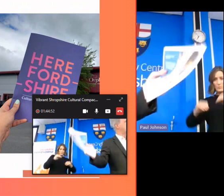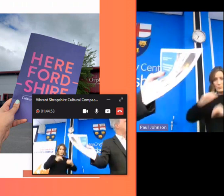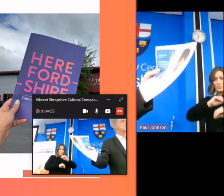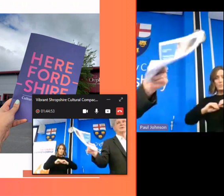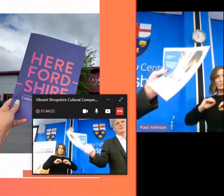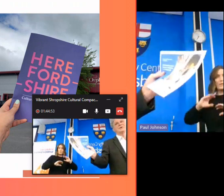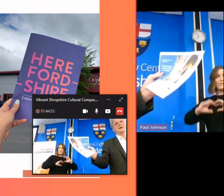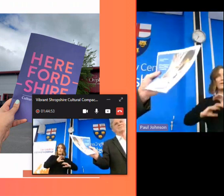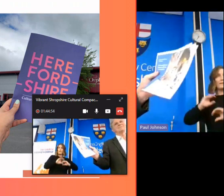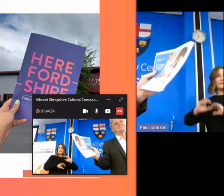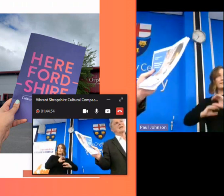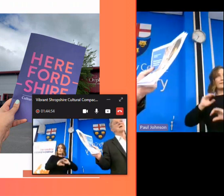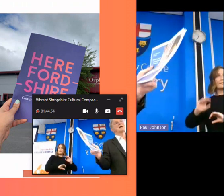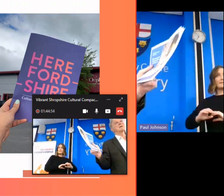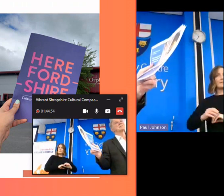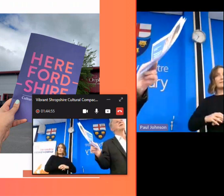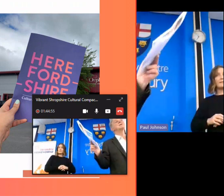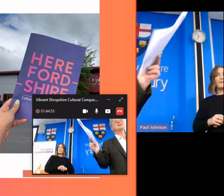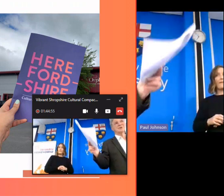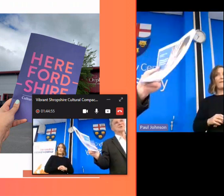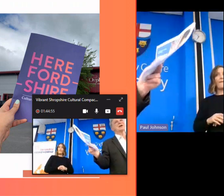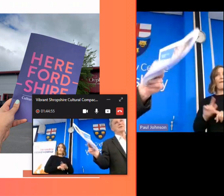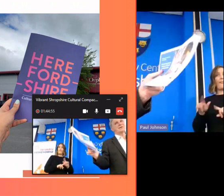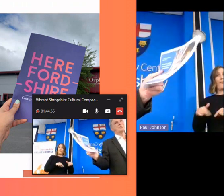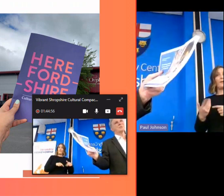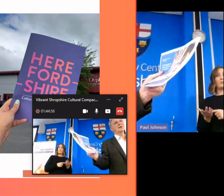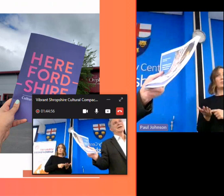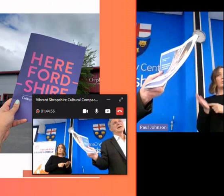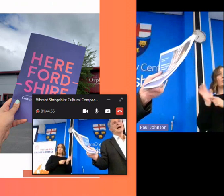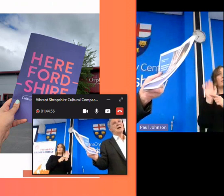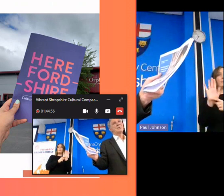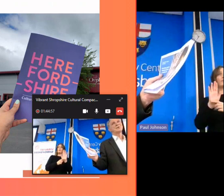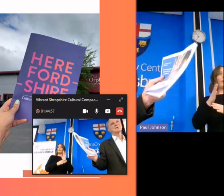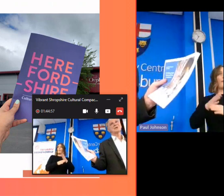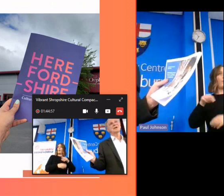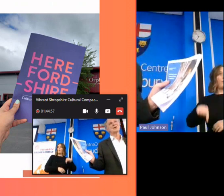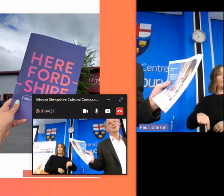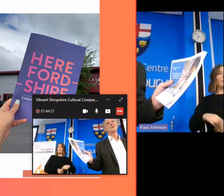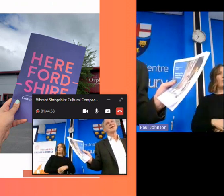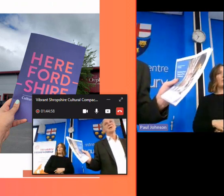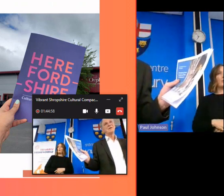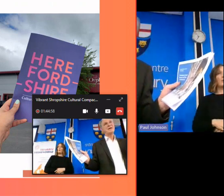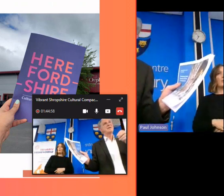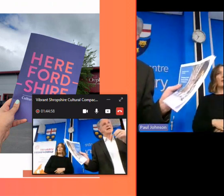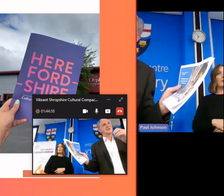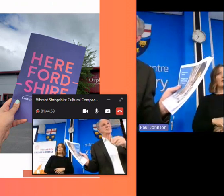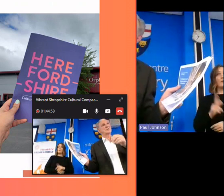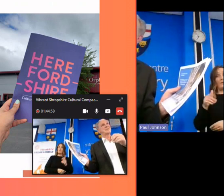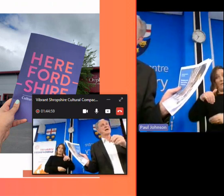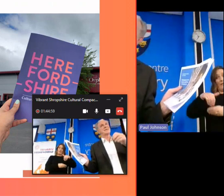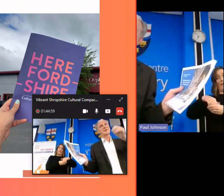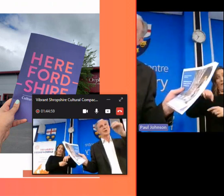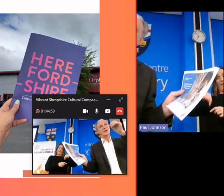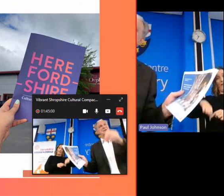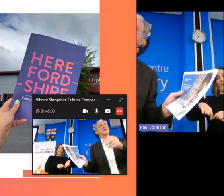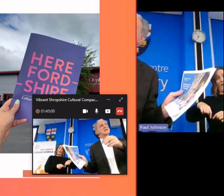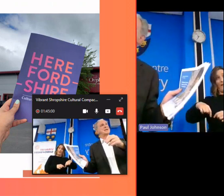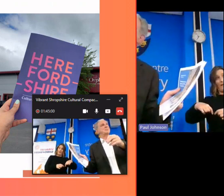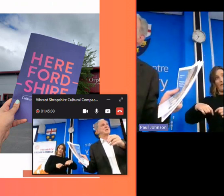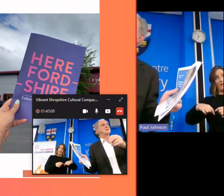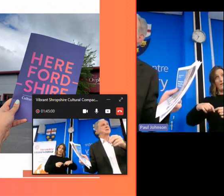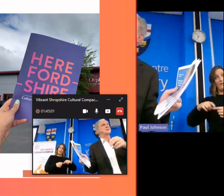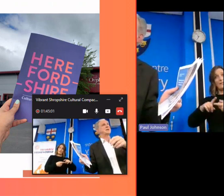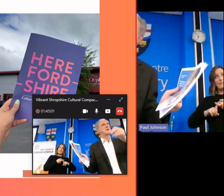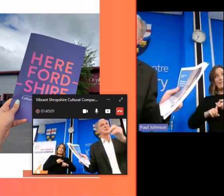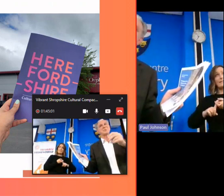and then to um uh demonstrate that working i would also include within that sort of that looking at